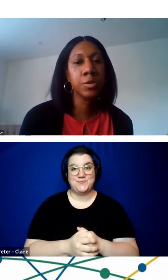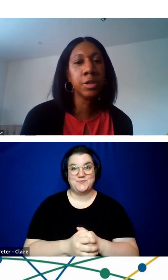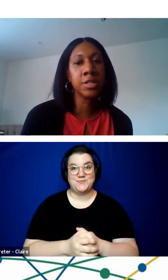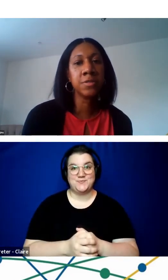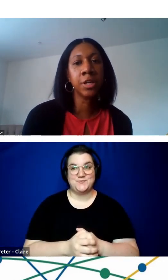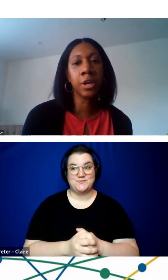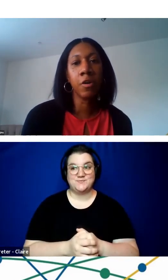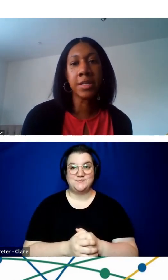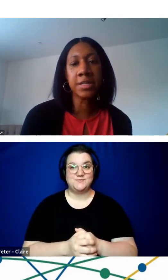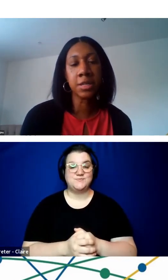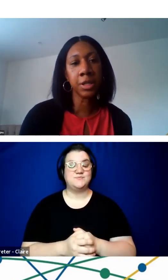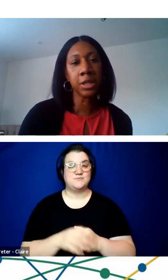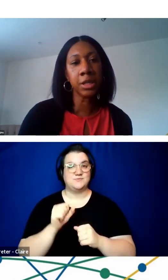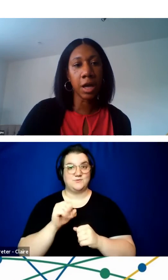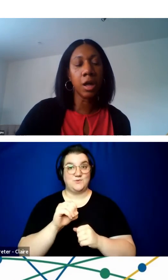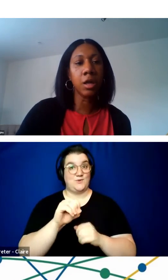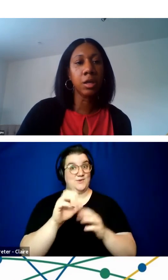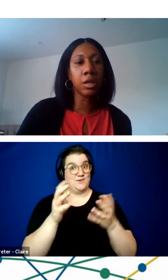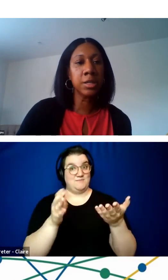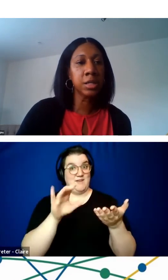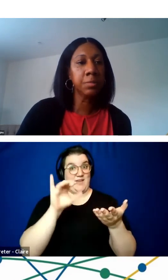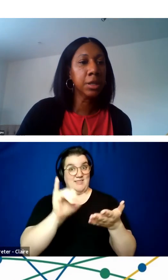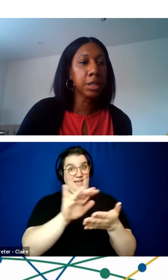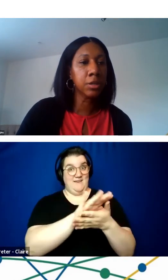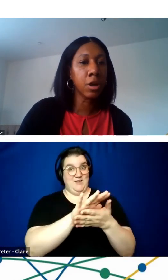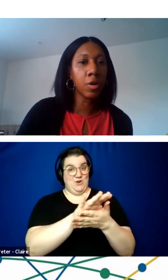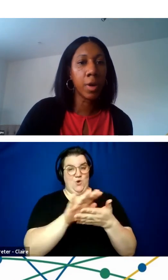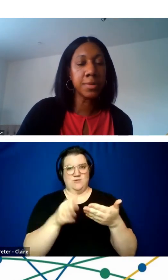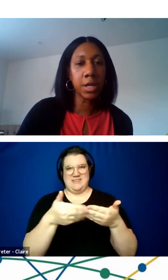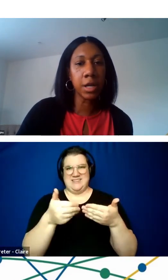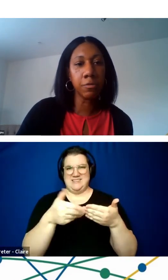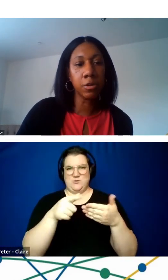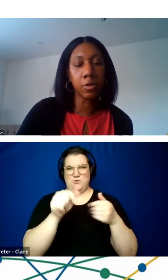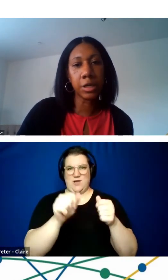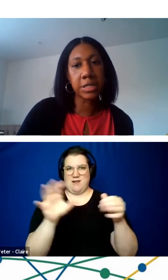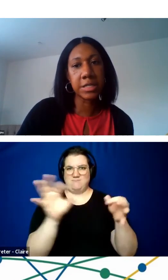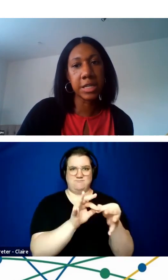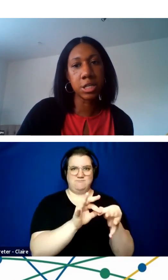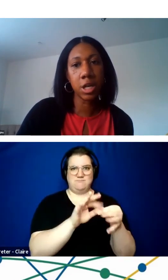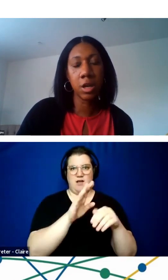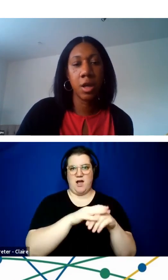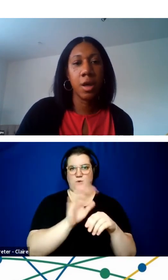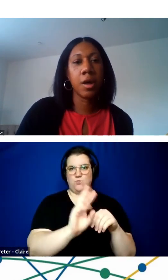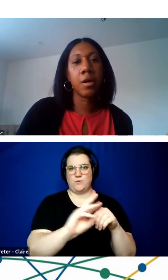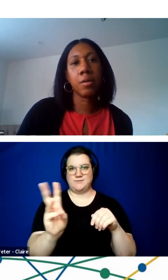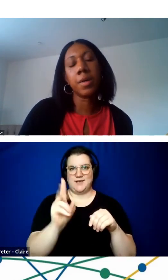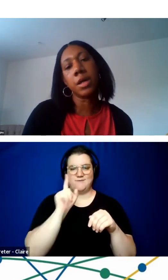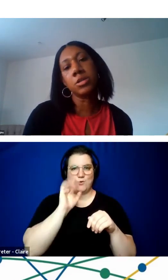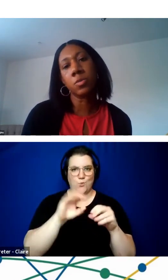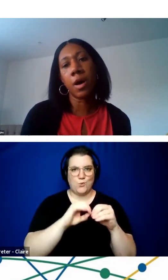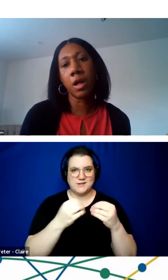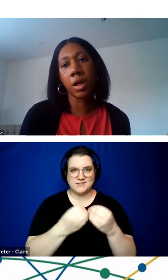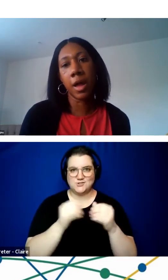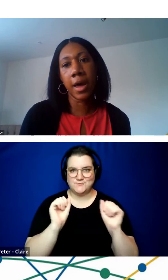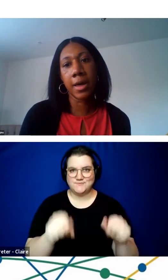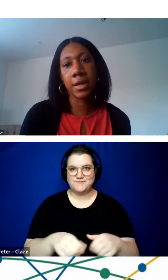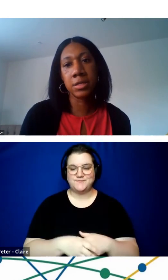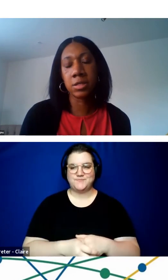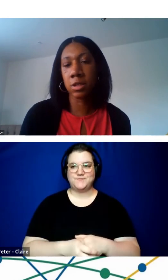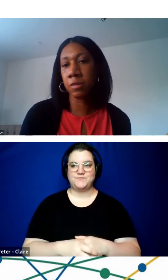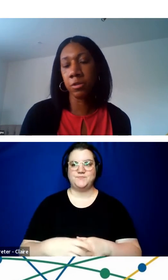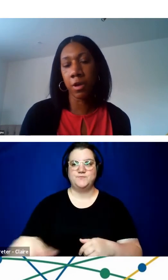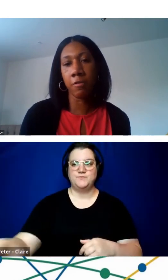So this video is something that could easily be linked on our website for your organization, as well